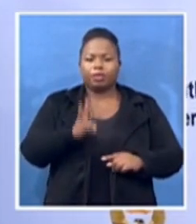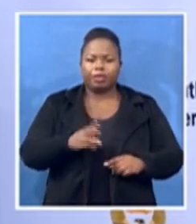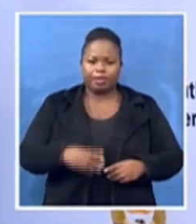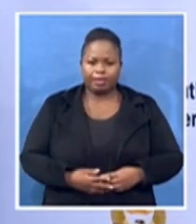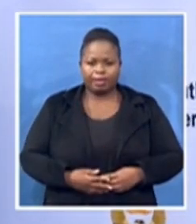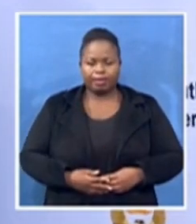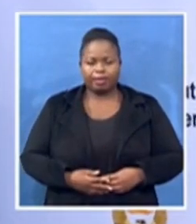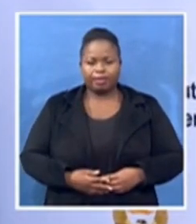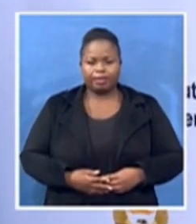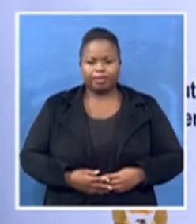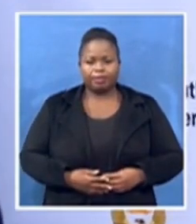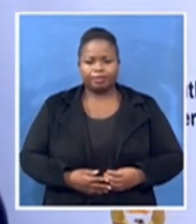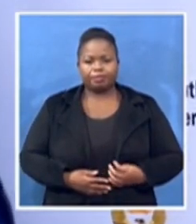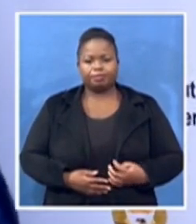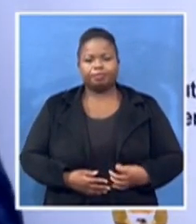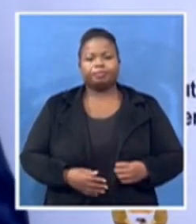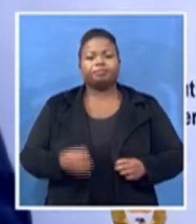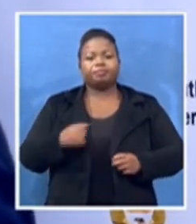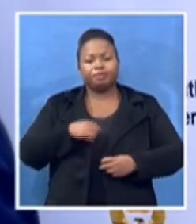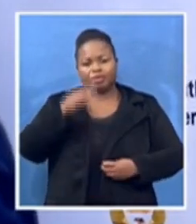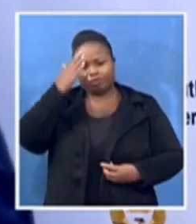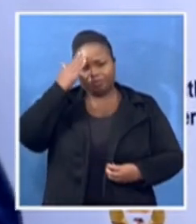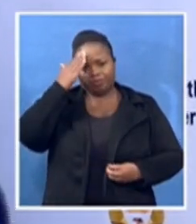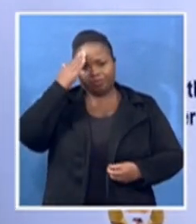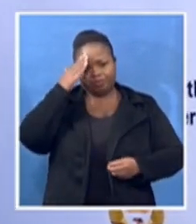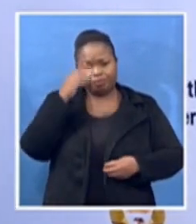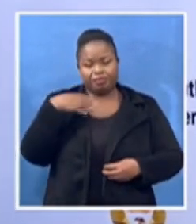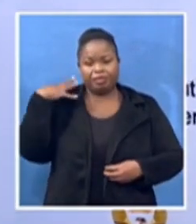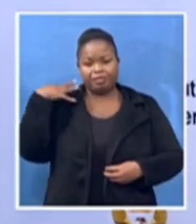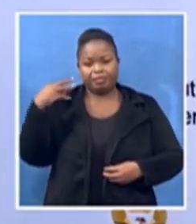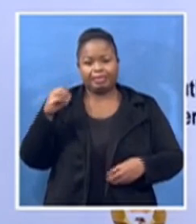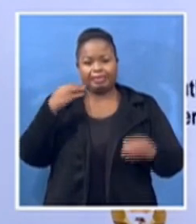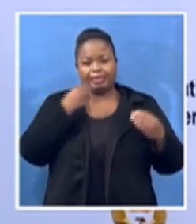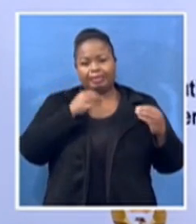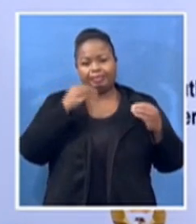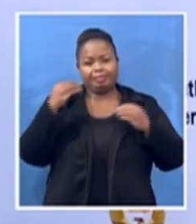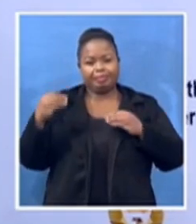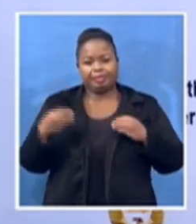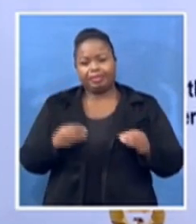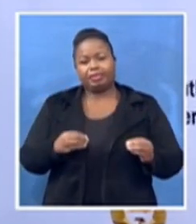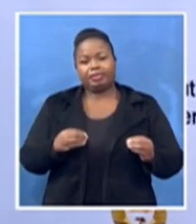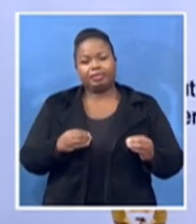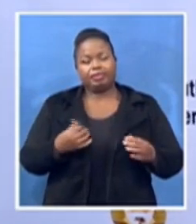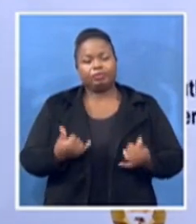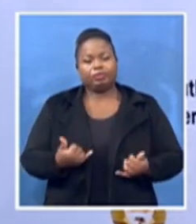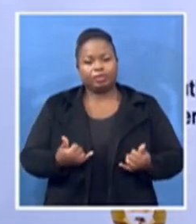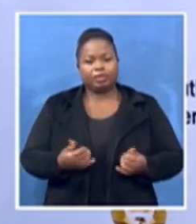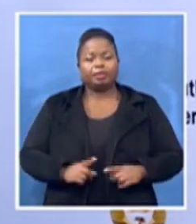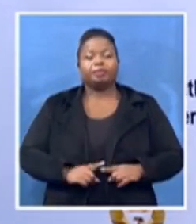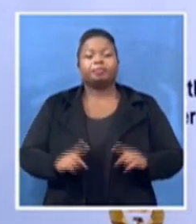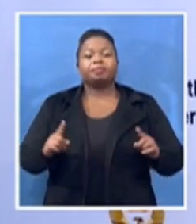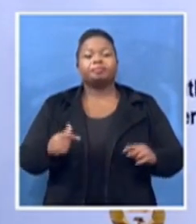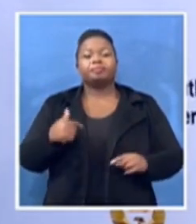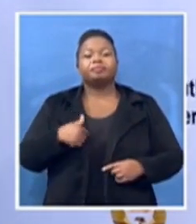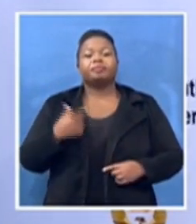schedule of our minister but what I will do just is doing as introduce the minister